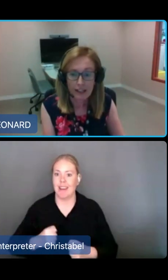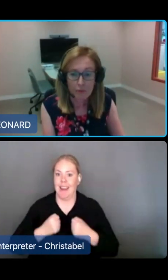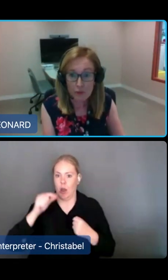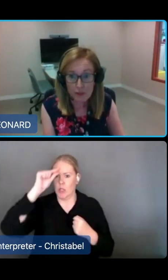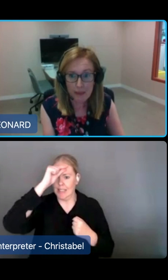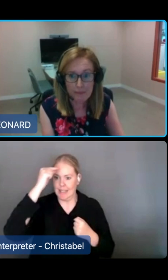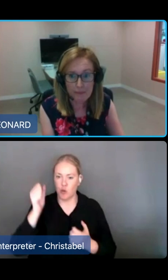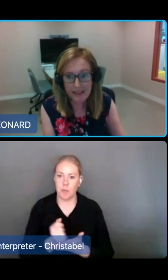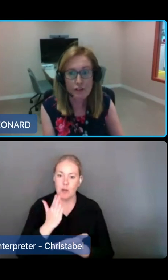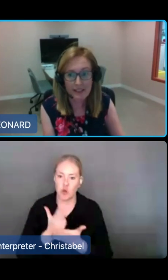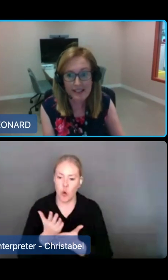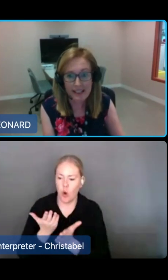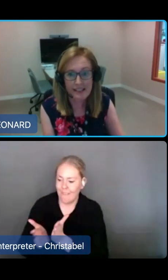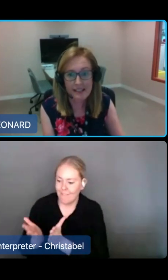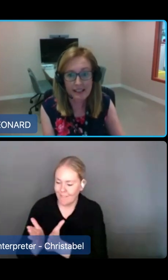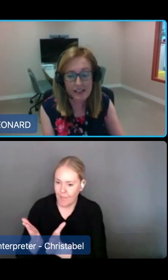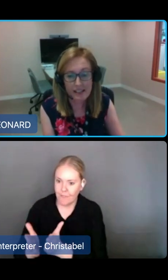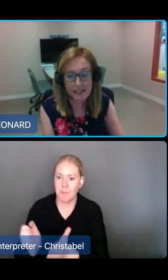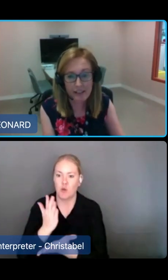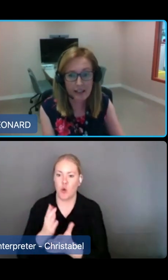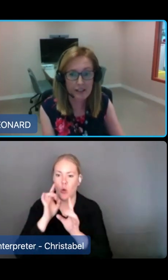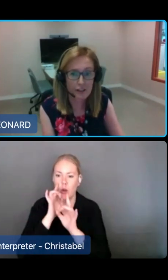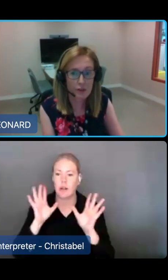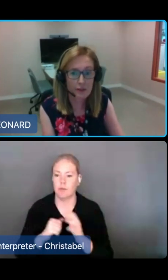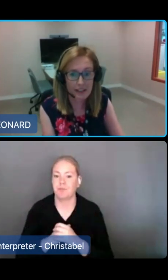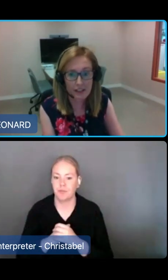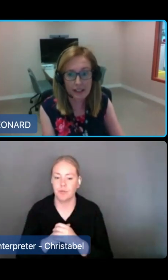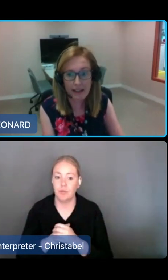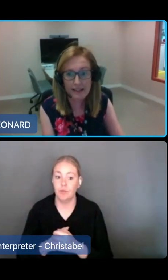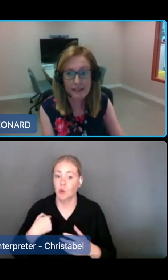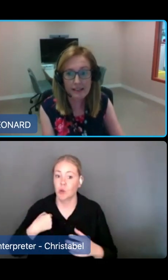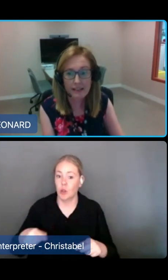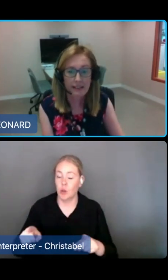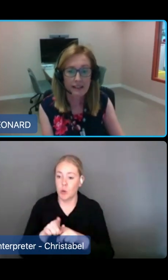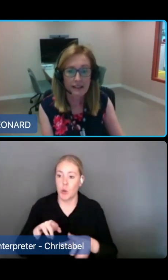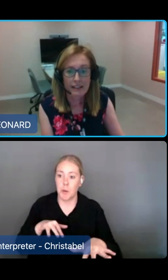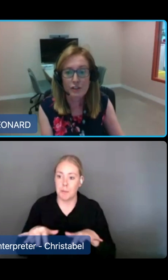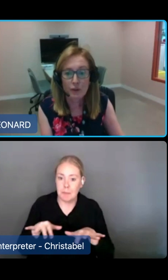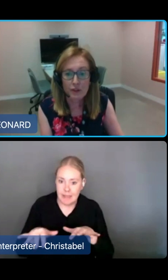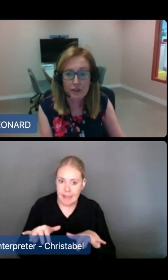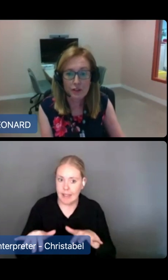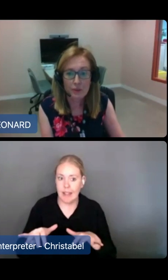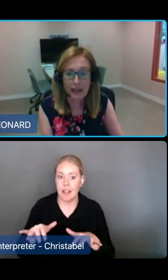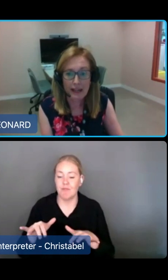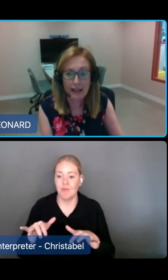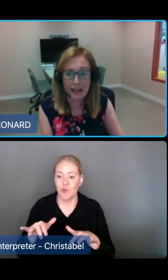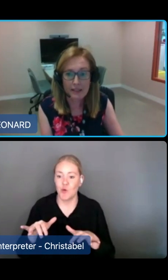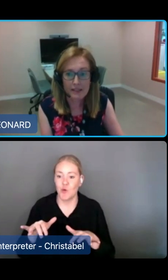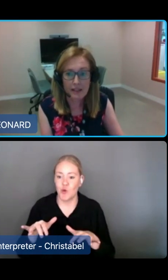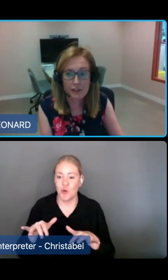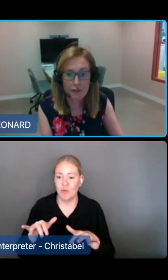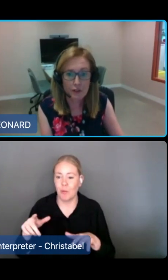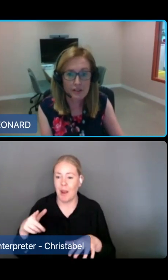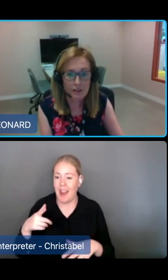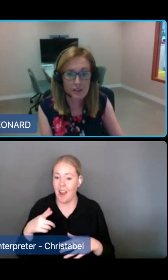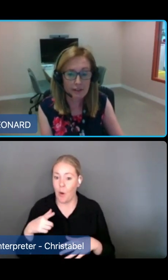We've also been busy drafting the standards into legislation under the new Aged Care Act. As you know, the new Act has been